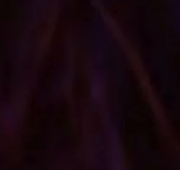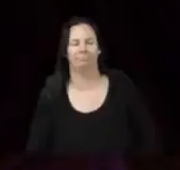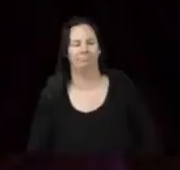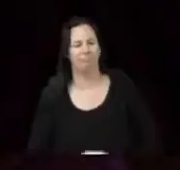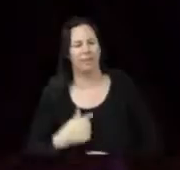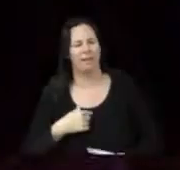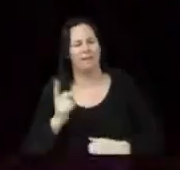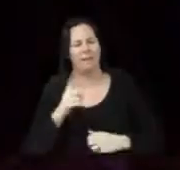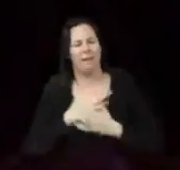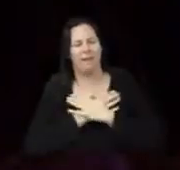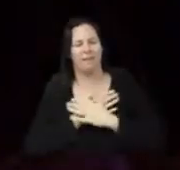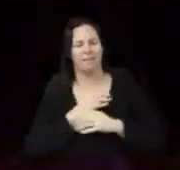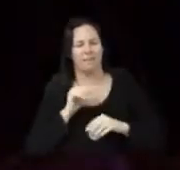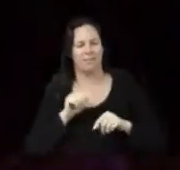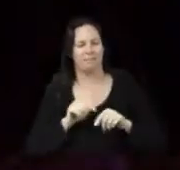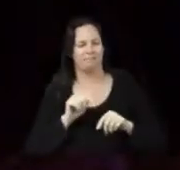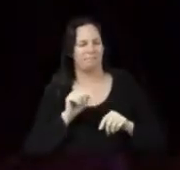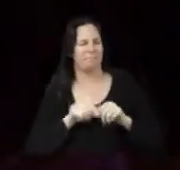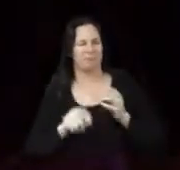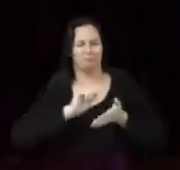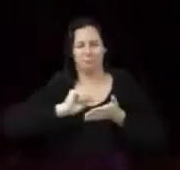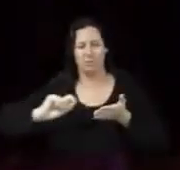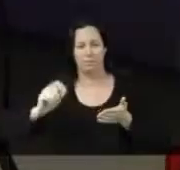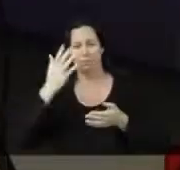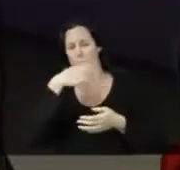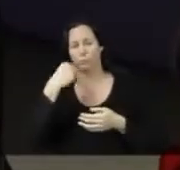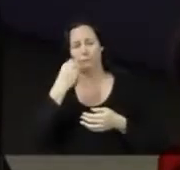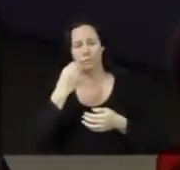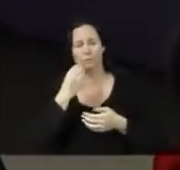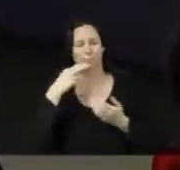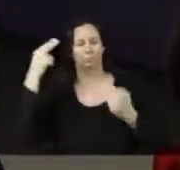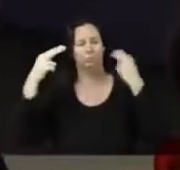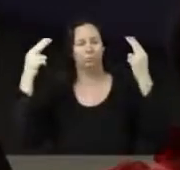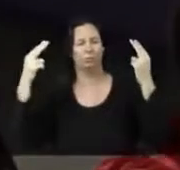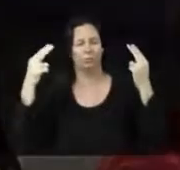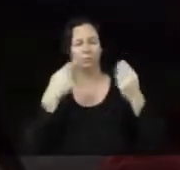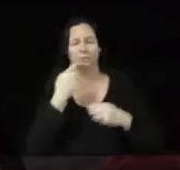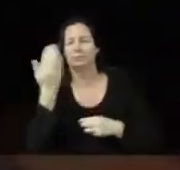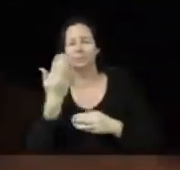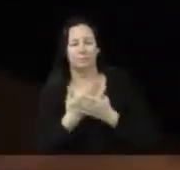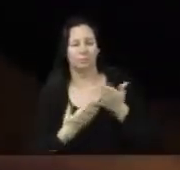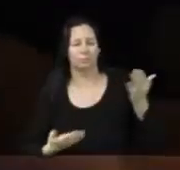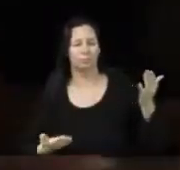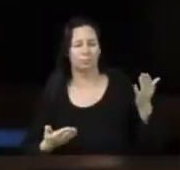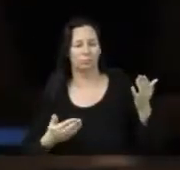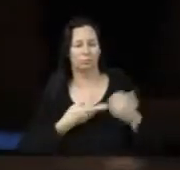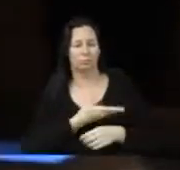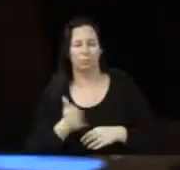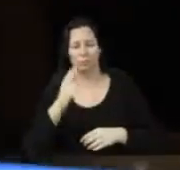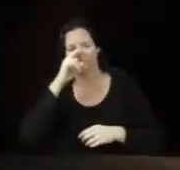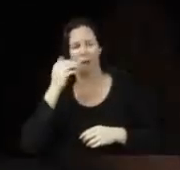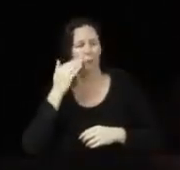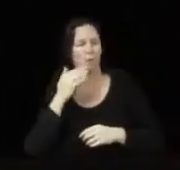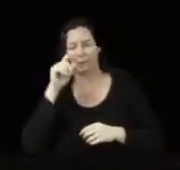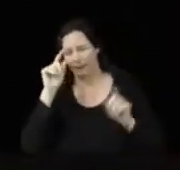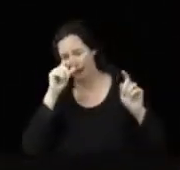What I love is that just by writing beautiful songs and telling their